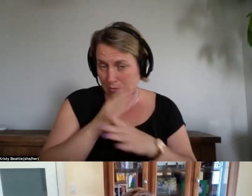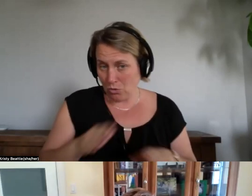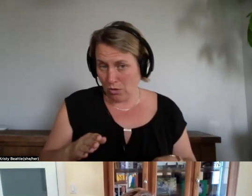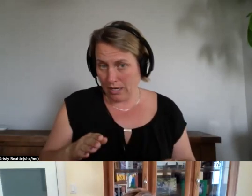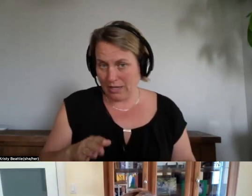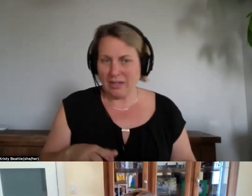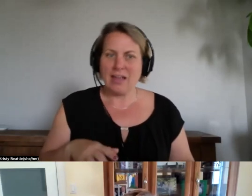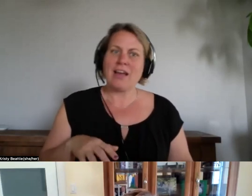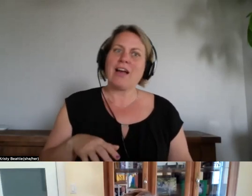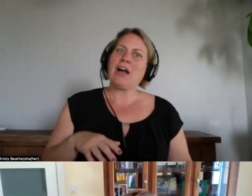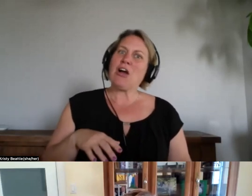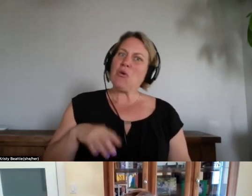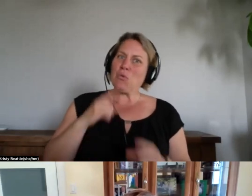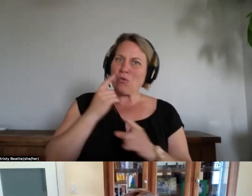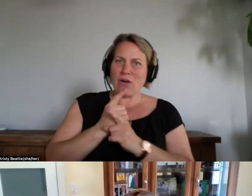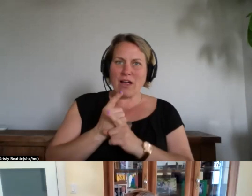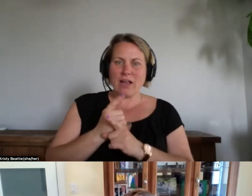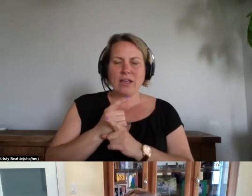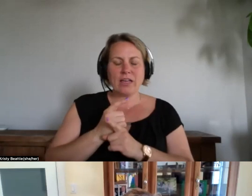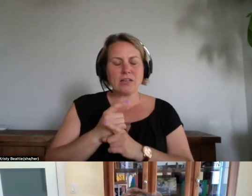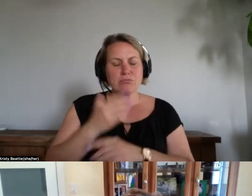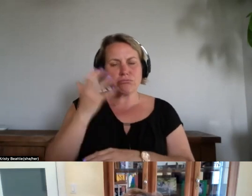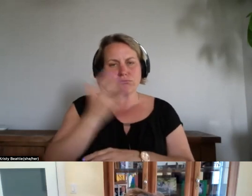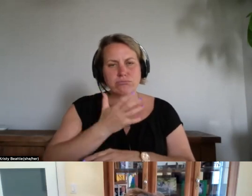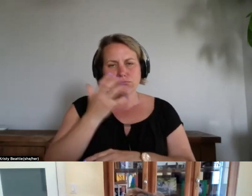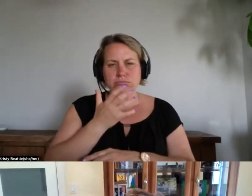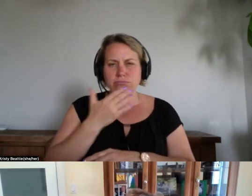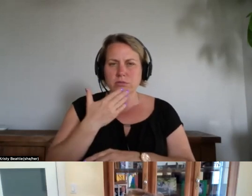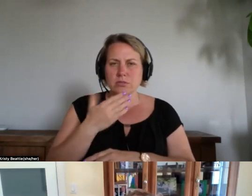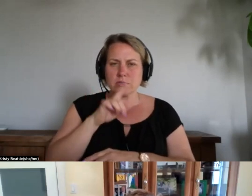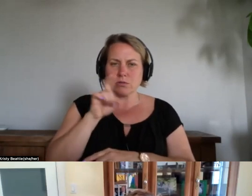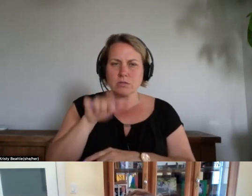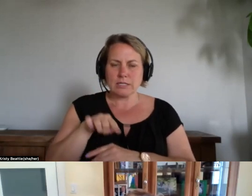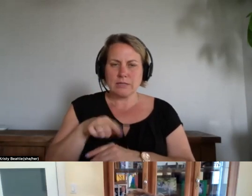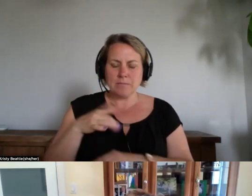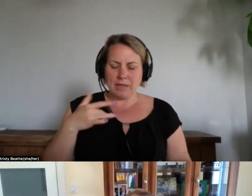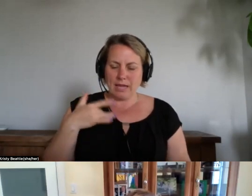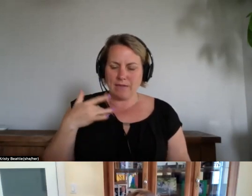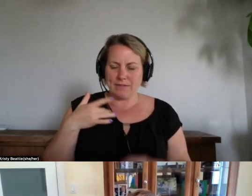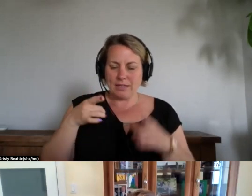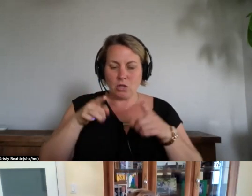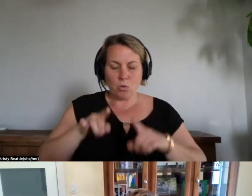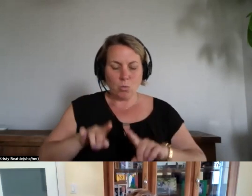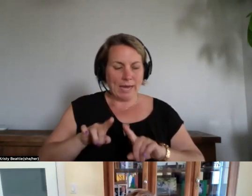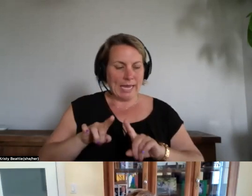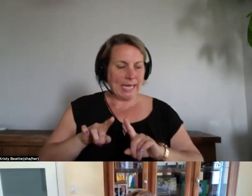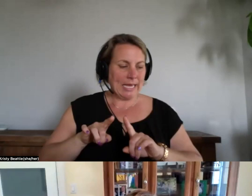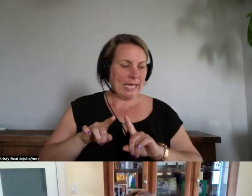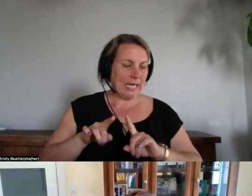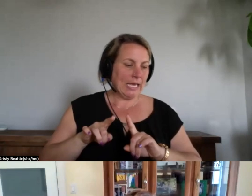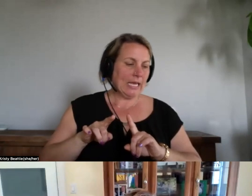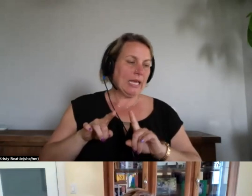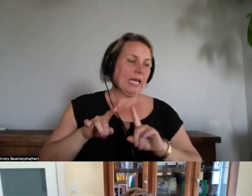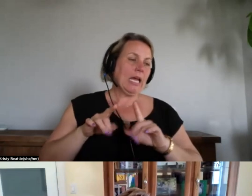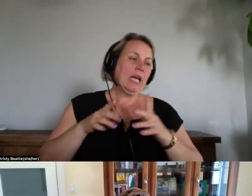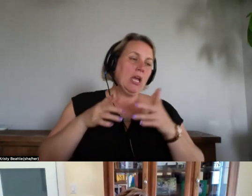a great question um i think when it comes to the trc what was happening was